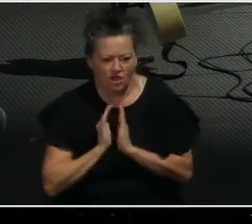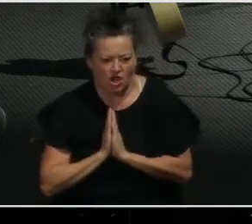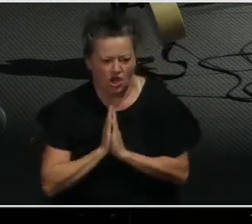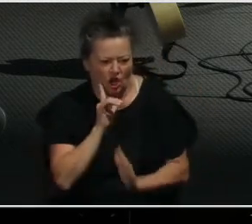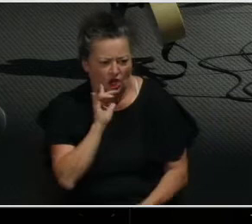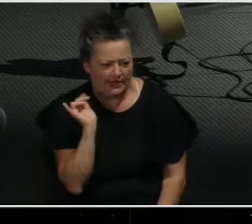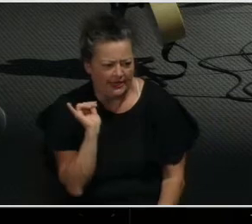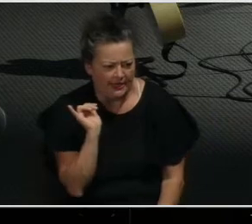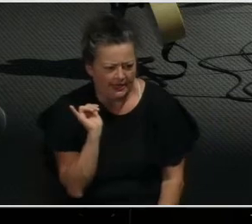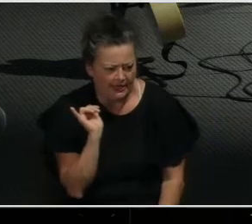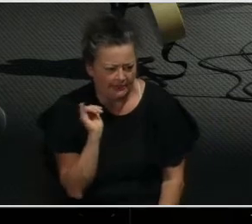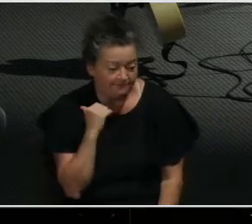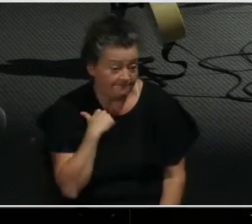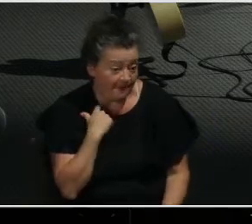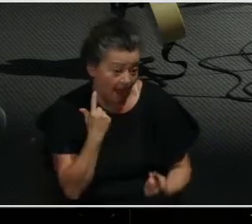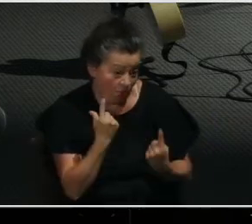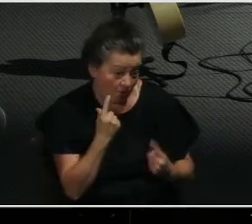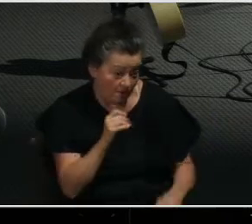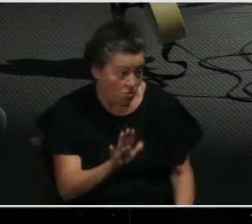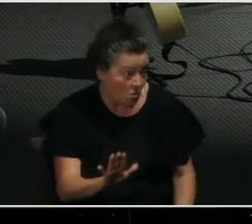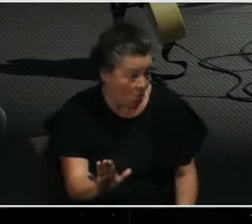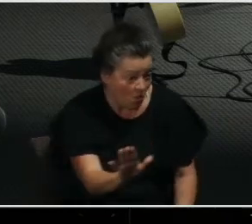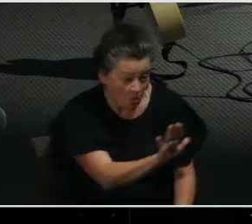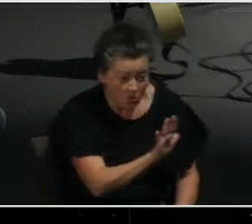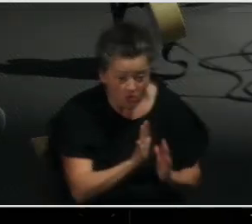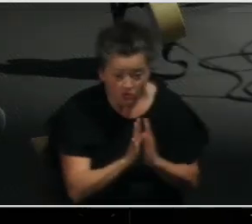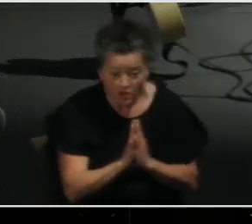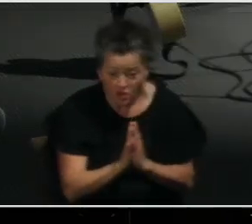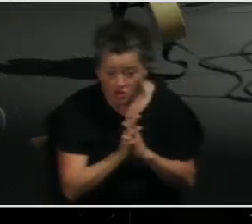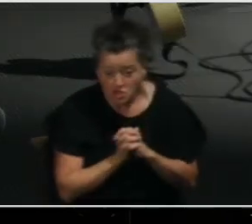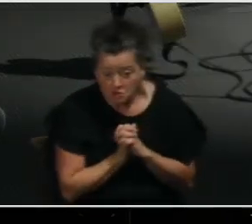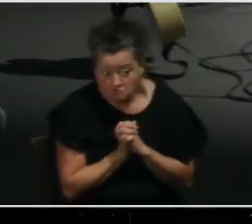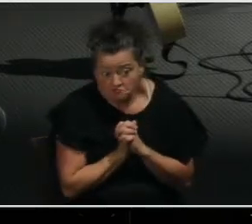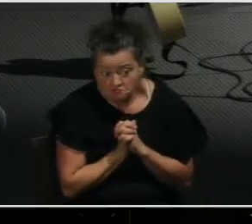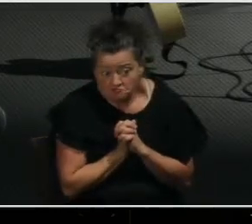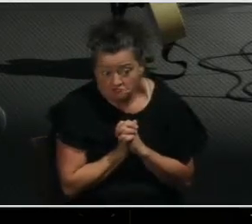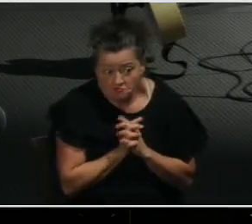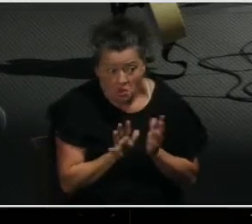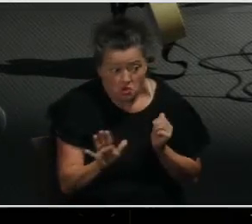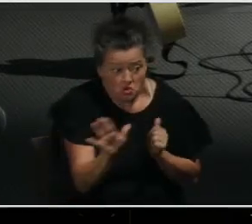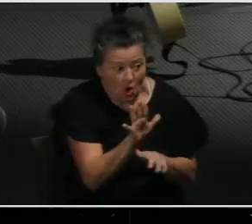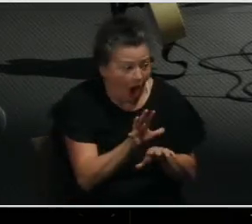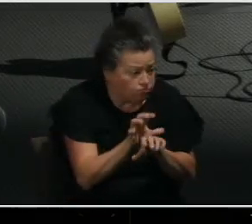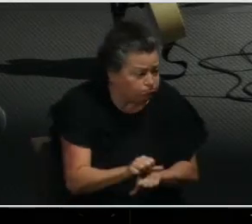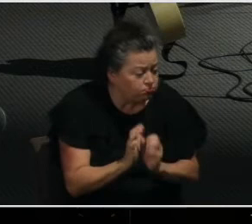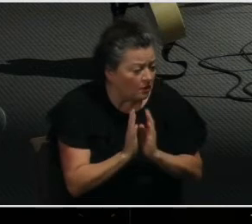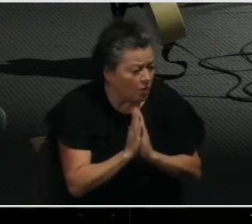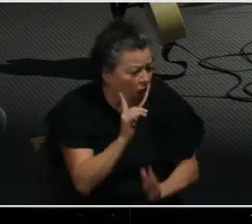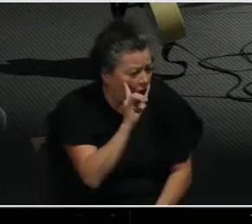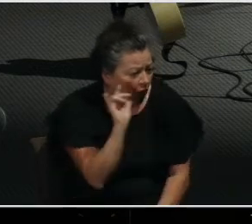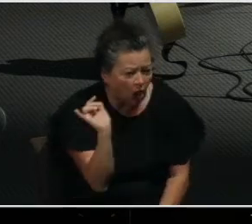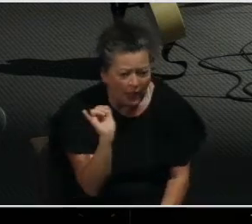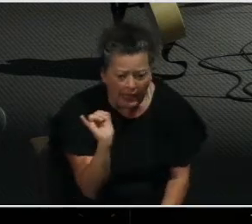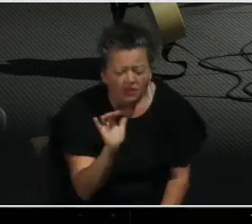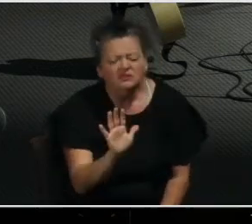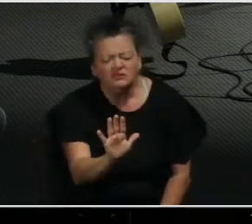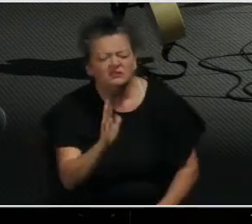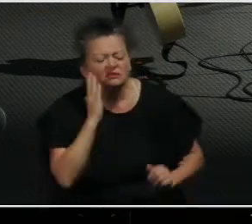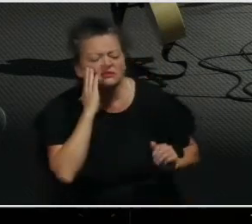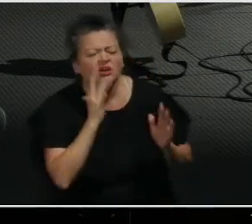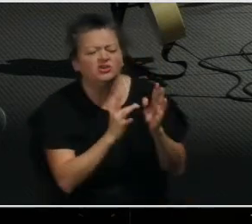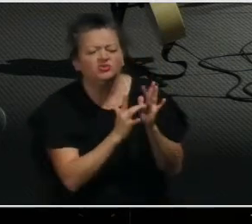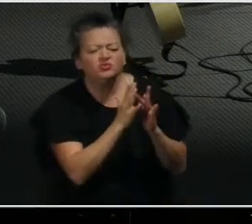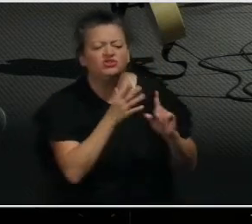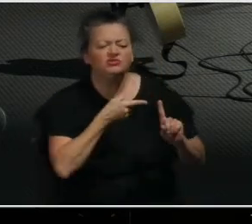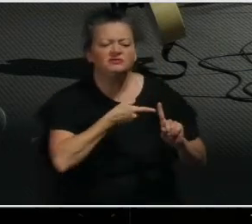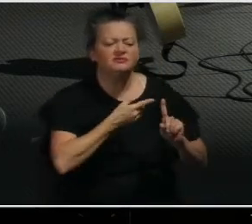how you would say your prayer life is going. As Christians, we know that prayer is part of the